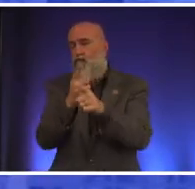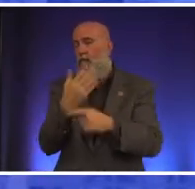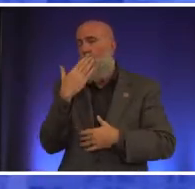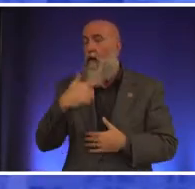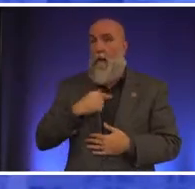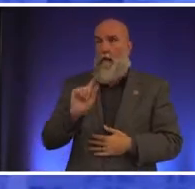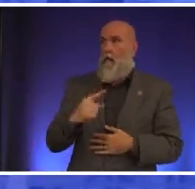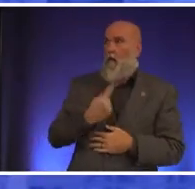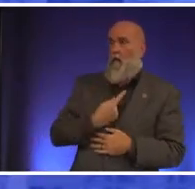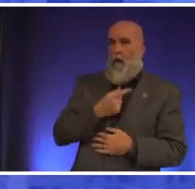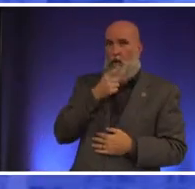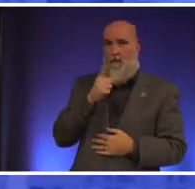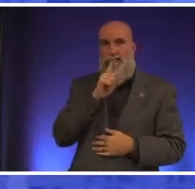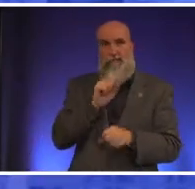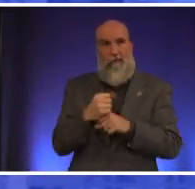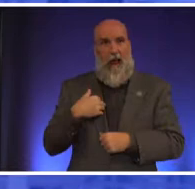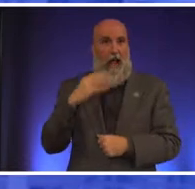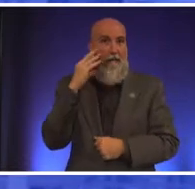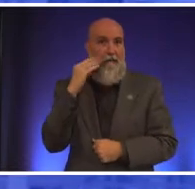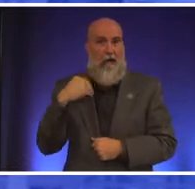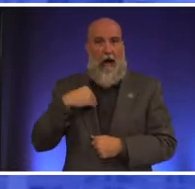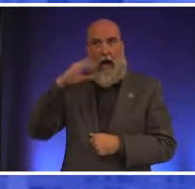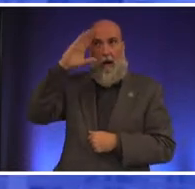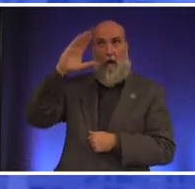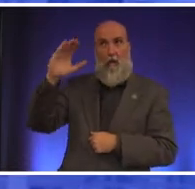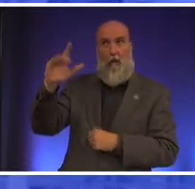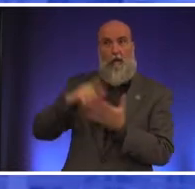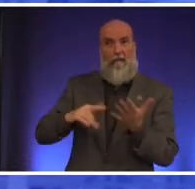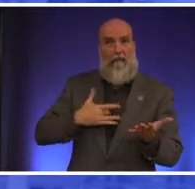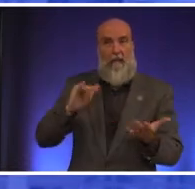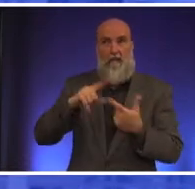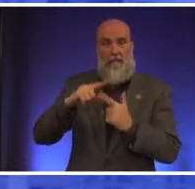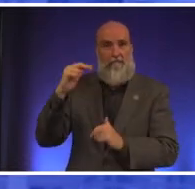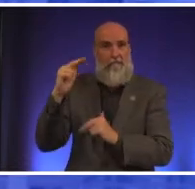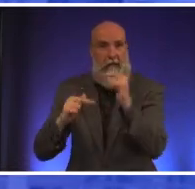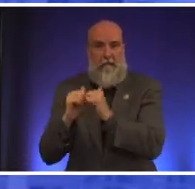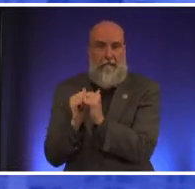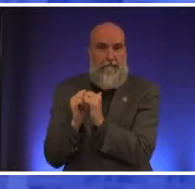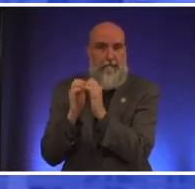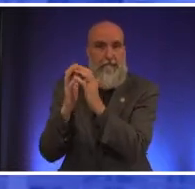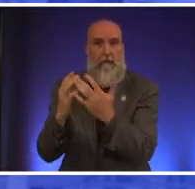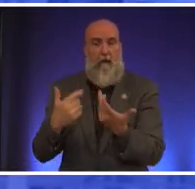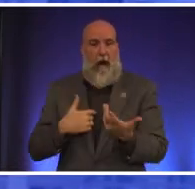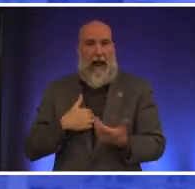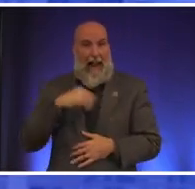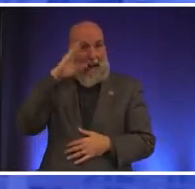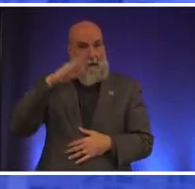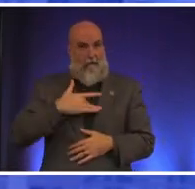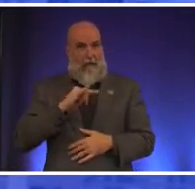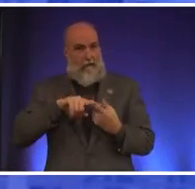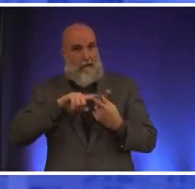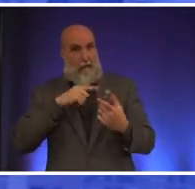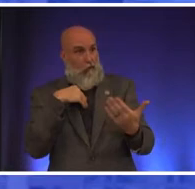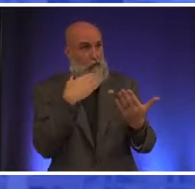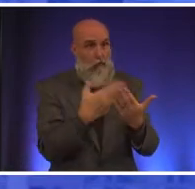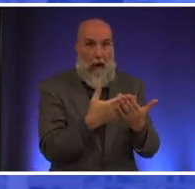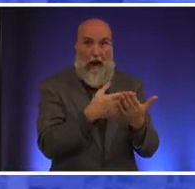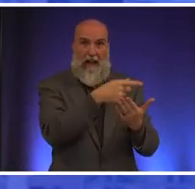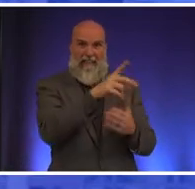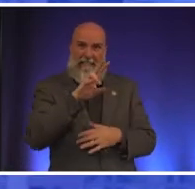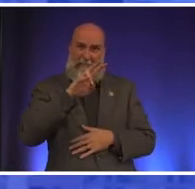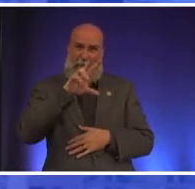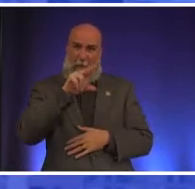to i can build a house i i know what it's like to be in that development services department at 7 30 in the morning and waiting for that permit